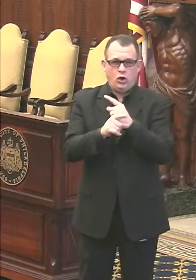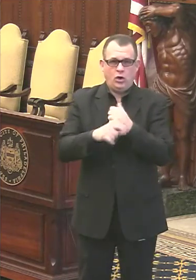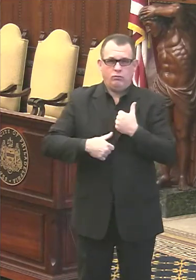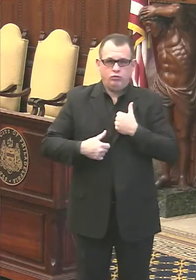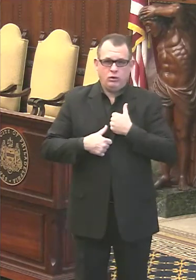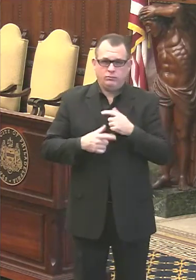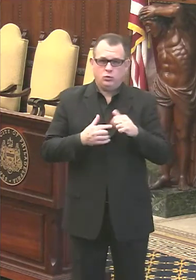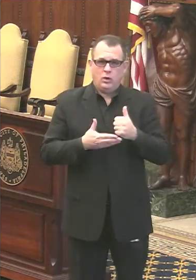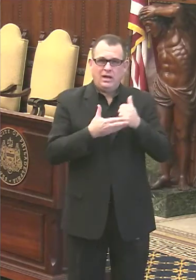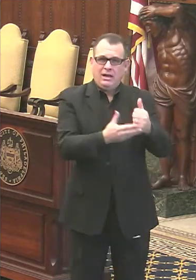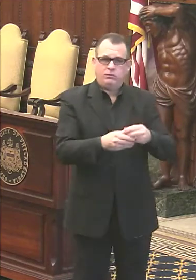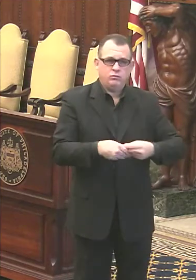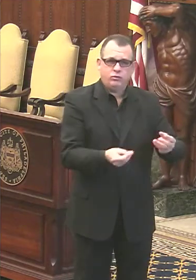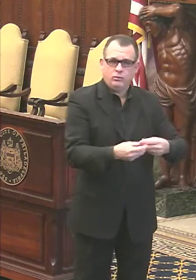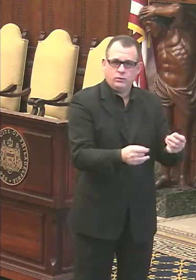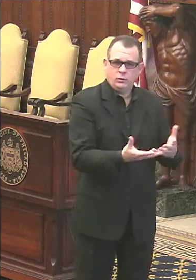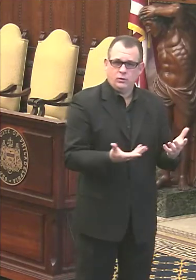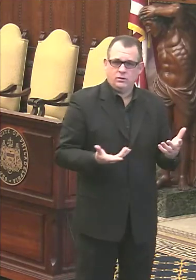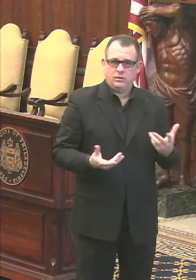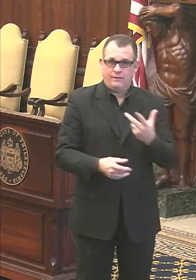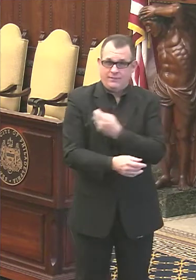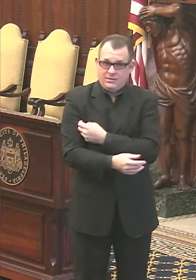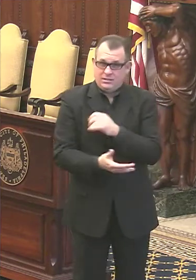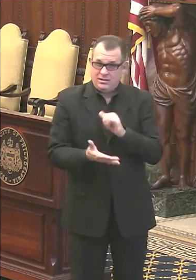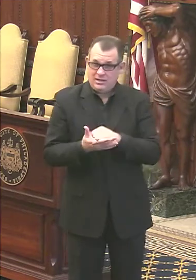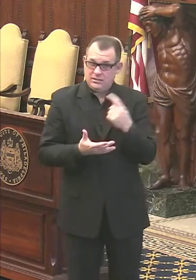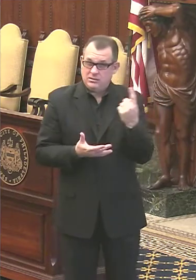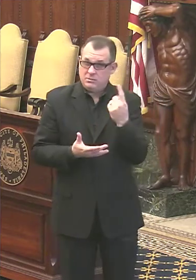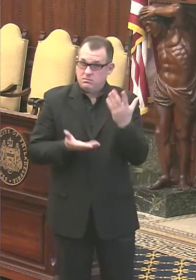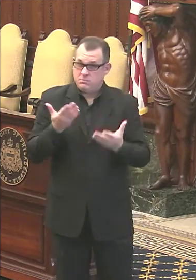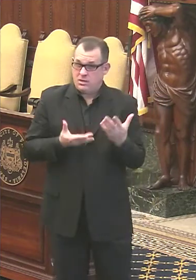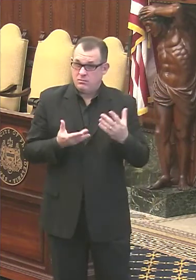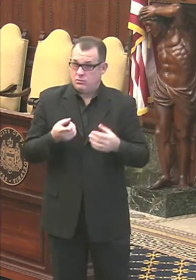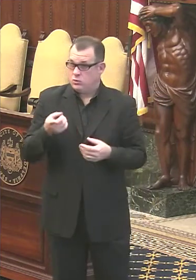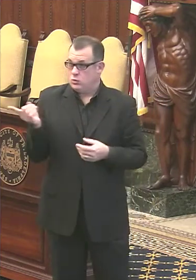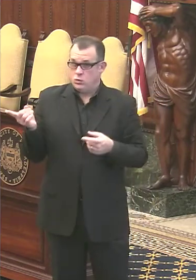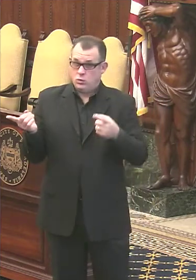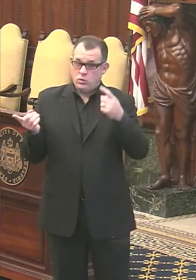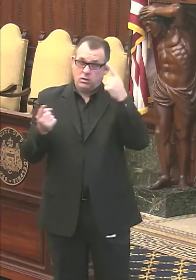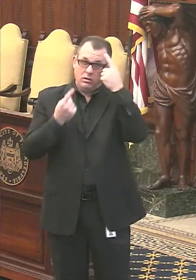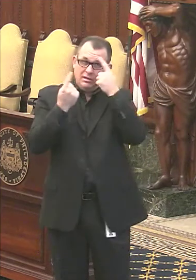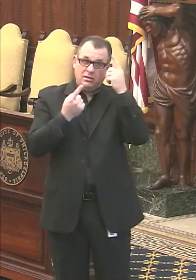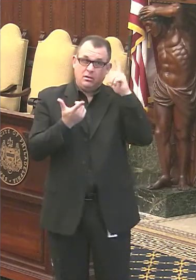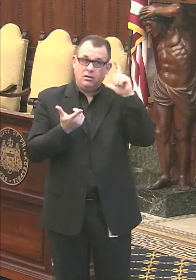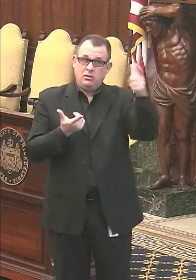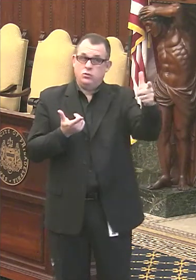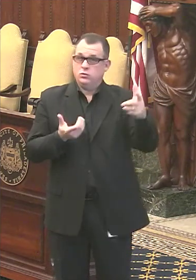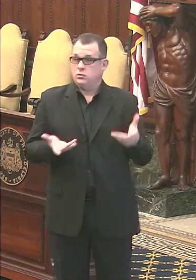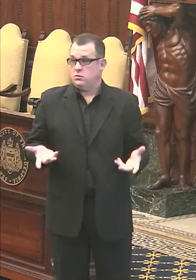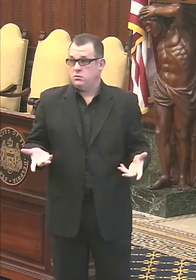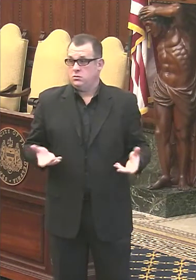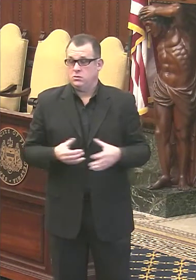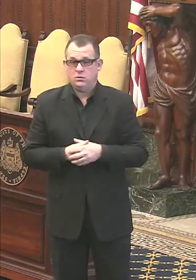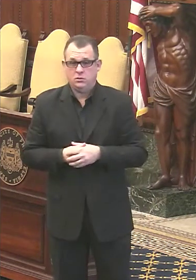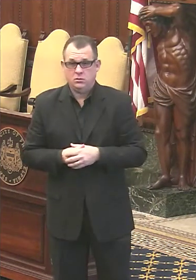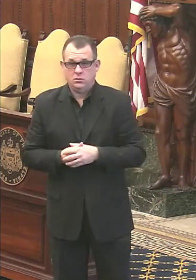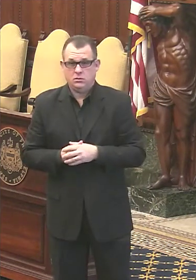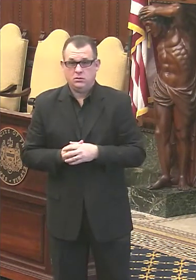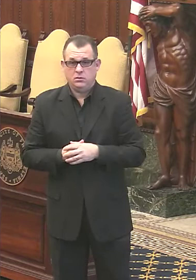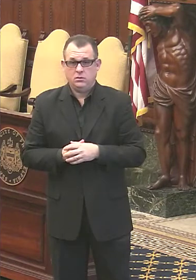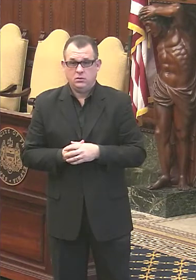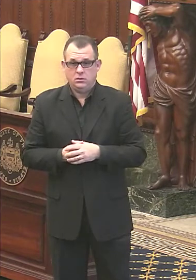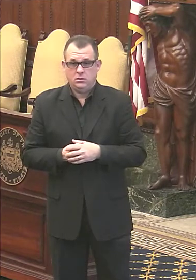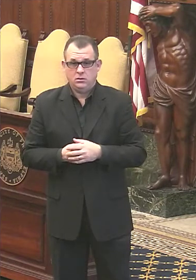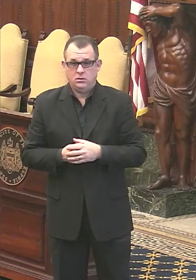vaccinations. Is that a, is that something that might be considered down the, down the line? Do you see what, oh, go ahead.